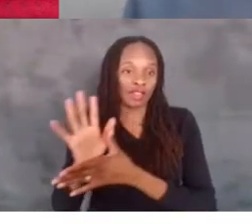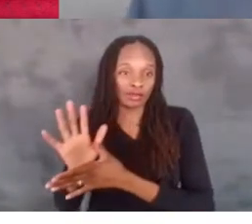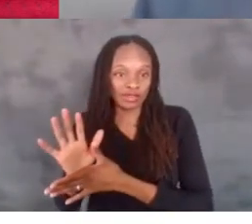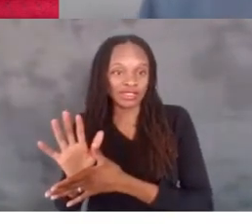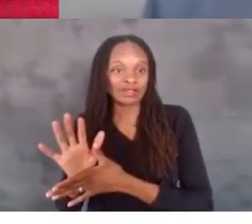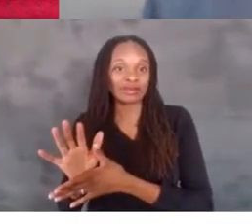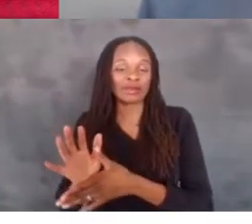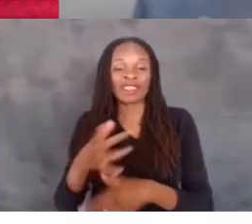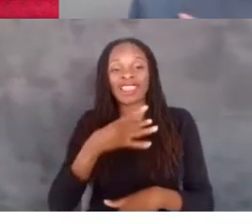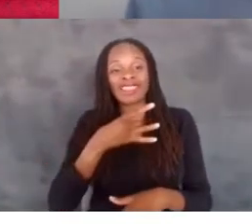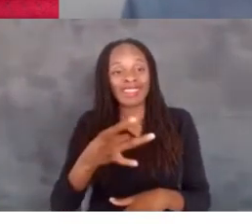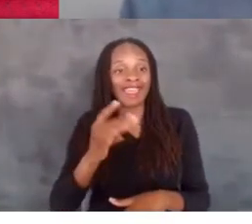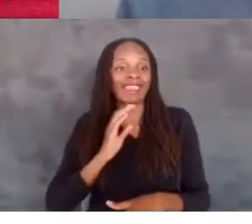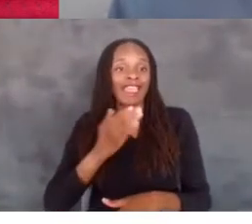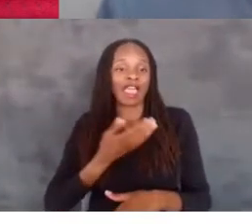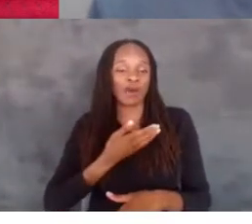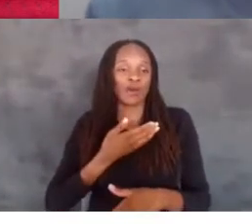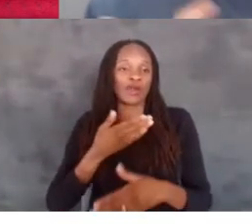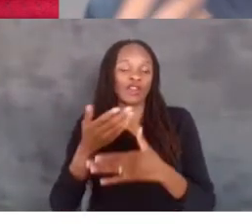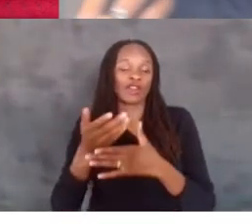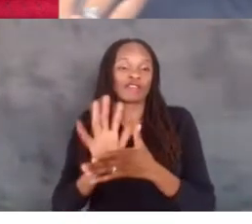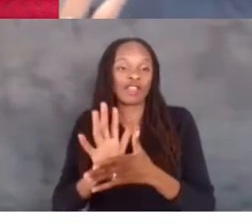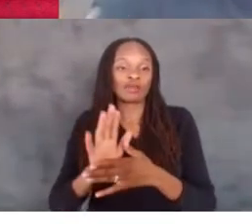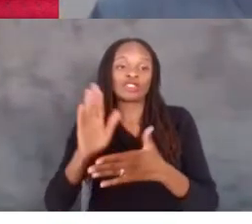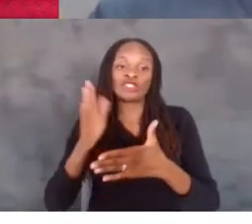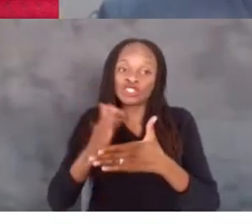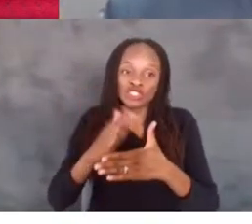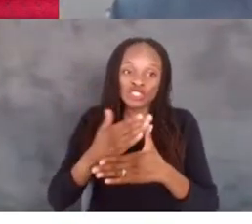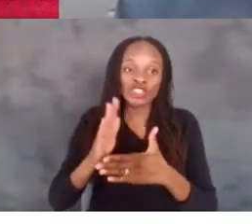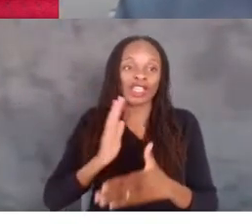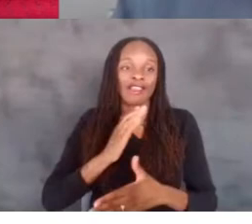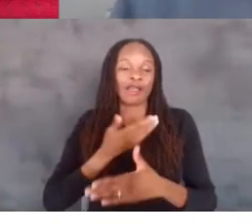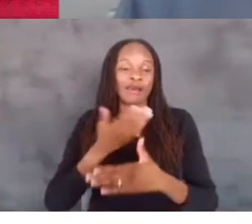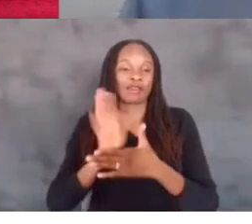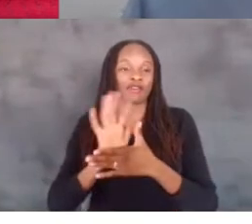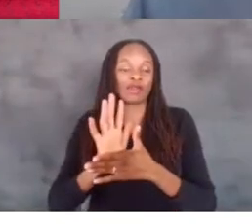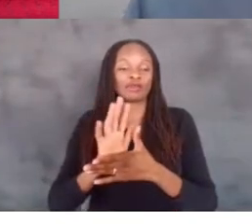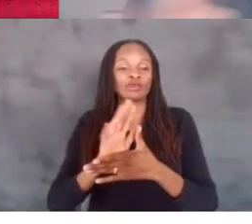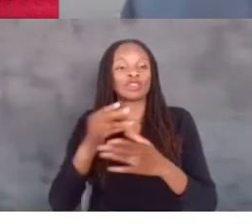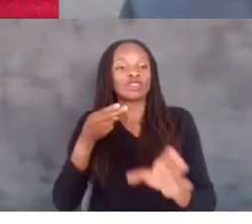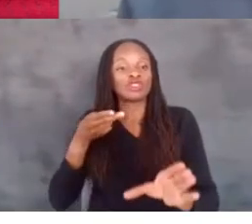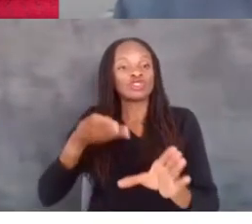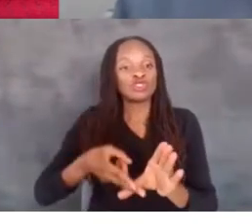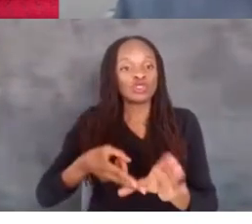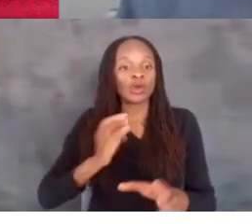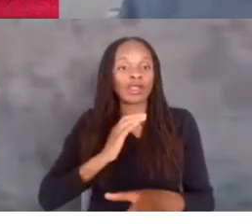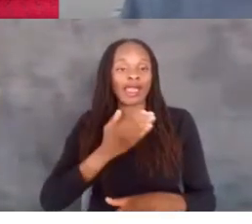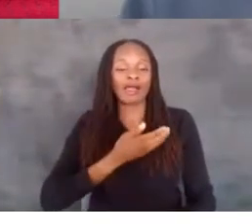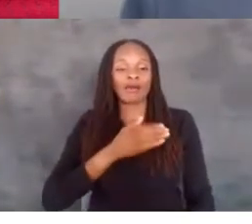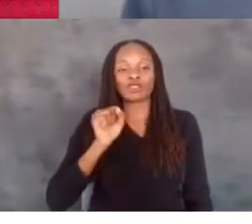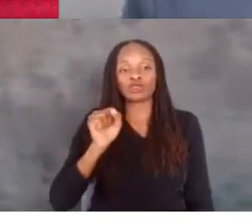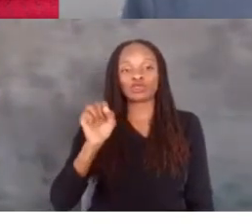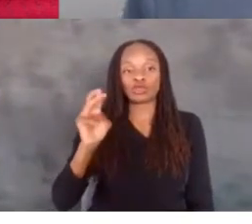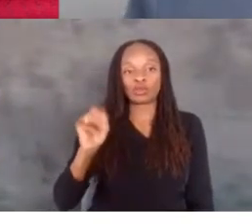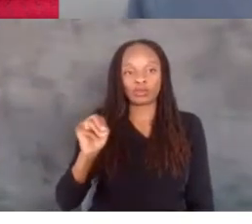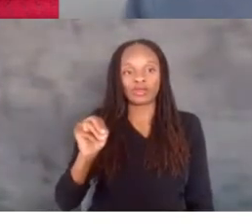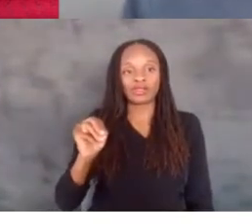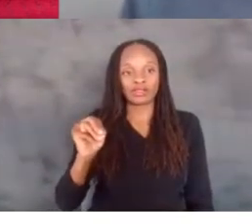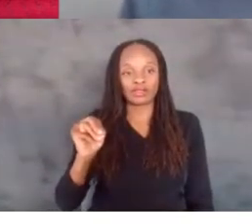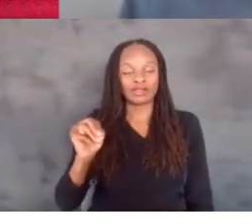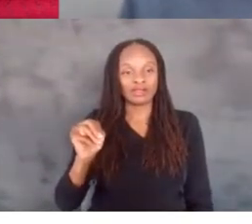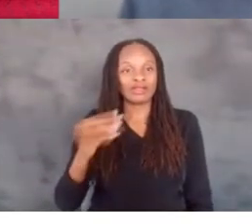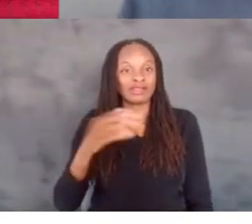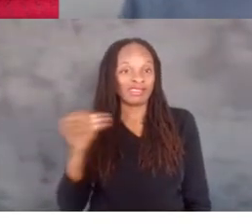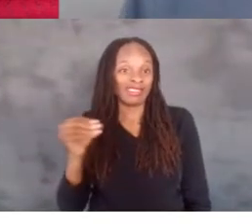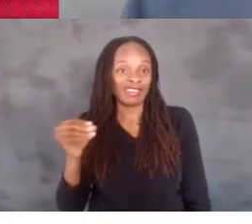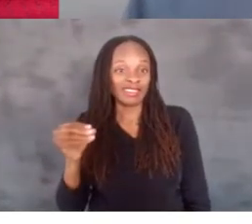like our films, share our films, you know, join our social media presence, join our YouTube channel, maybe even create